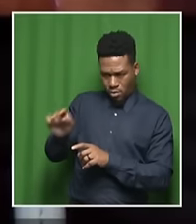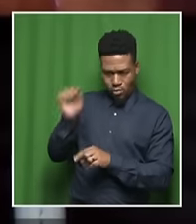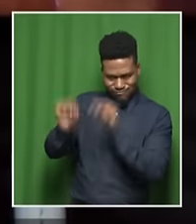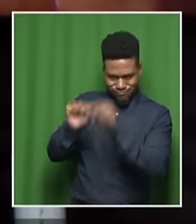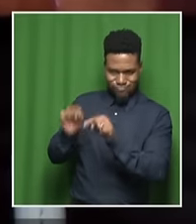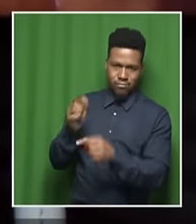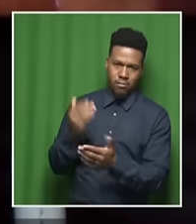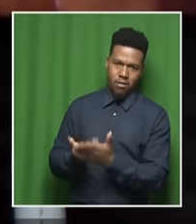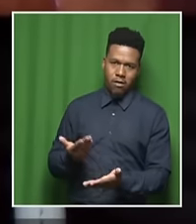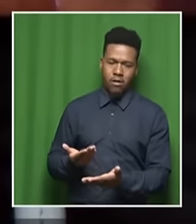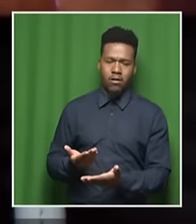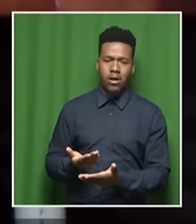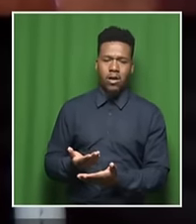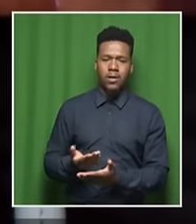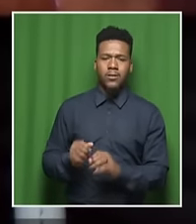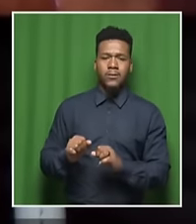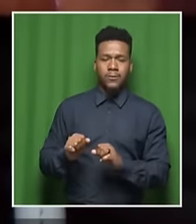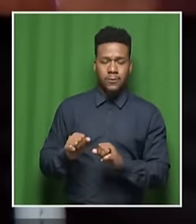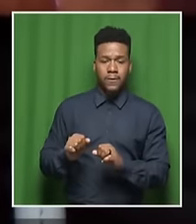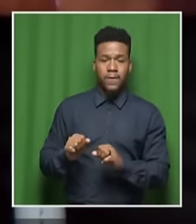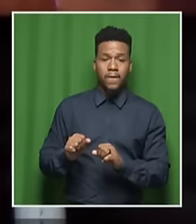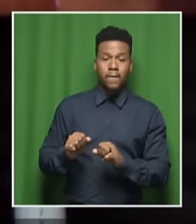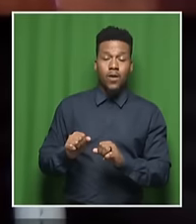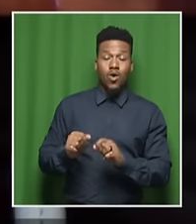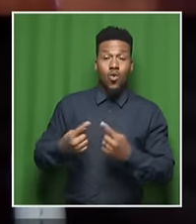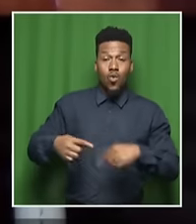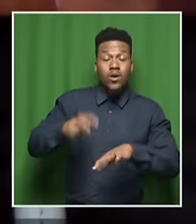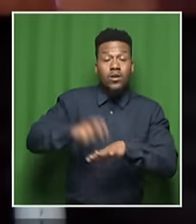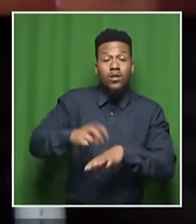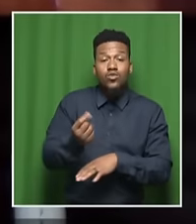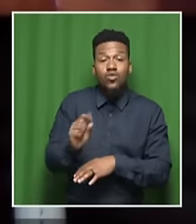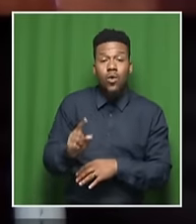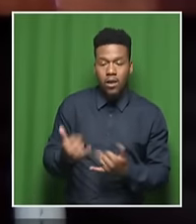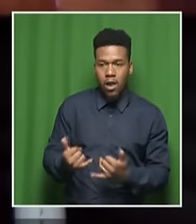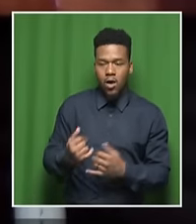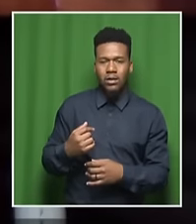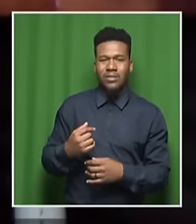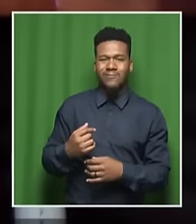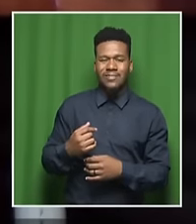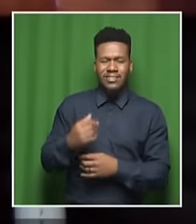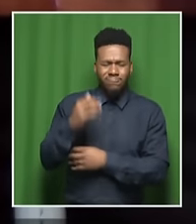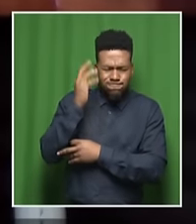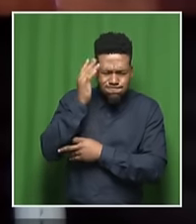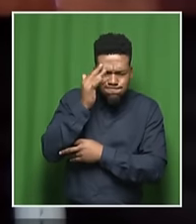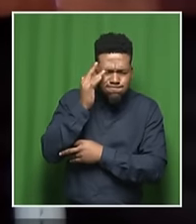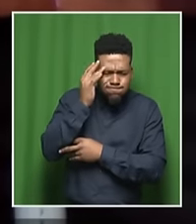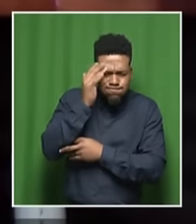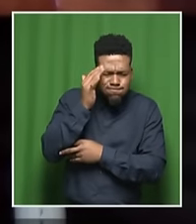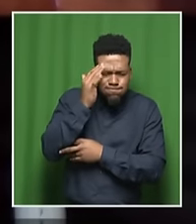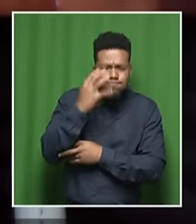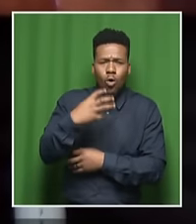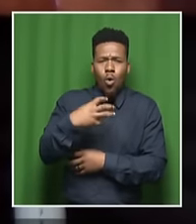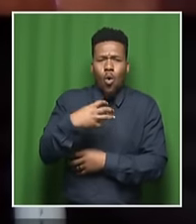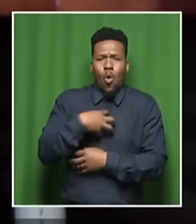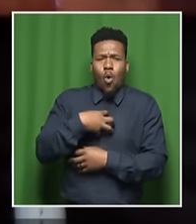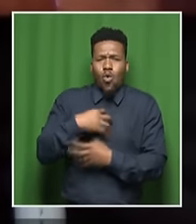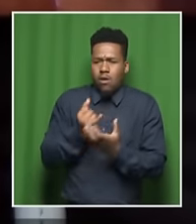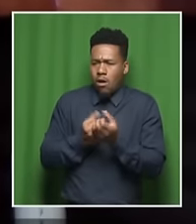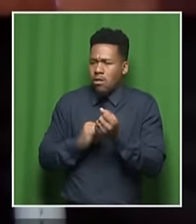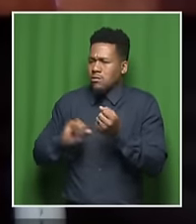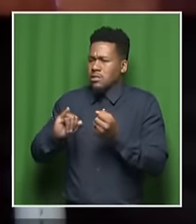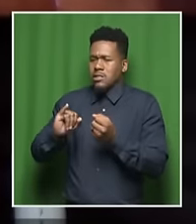really solve the problem? I think what we've got to do is we've got to start thinking about our own independence as citizens.